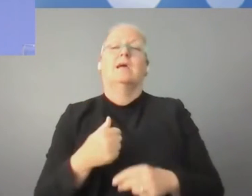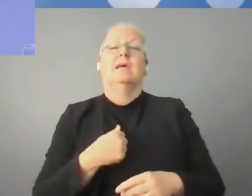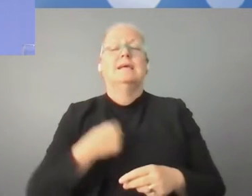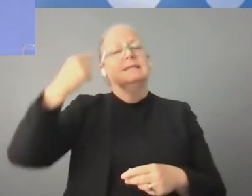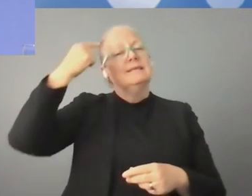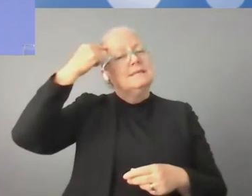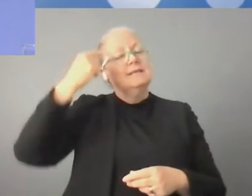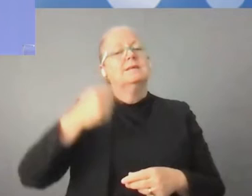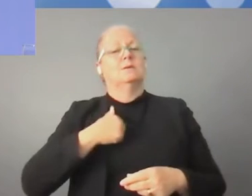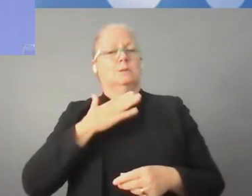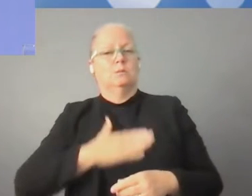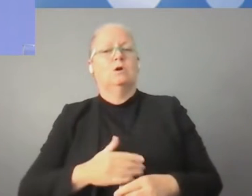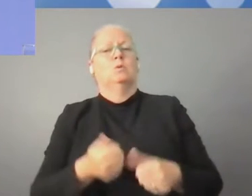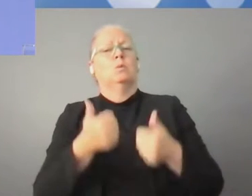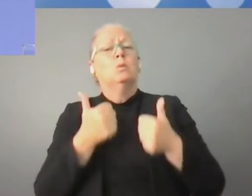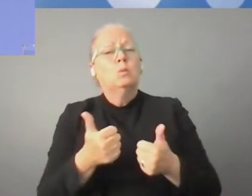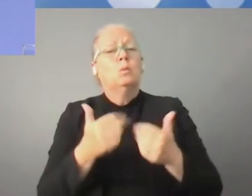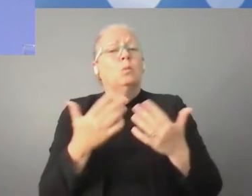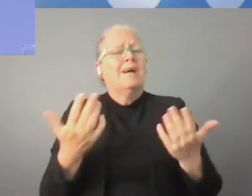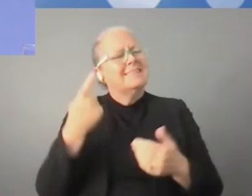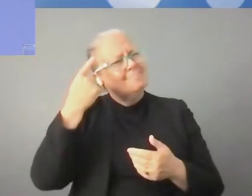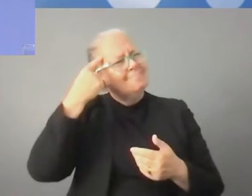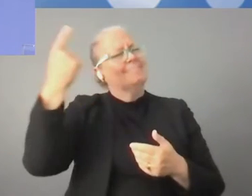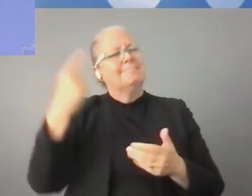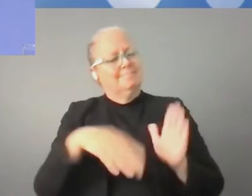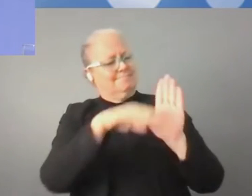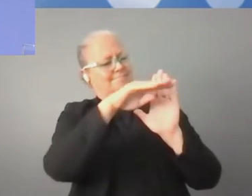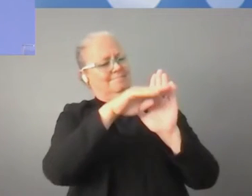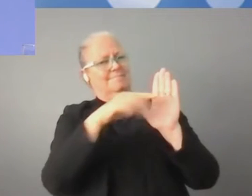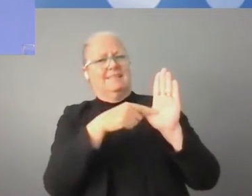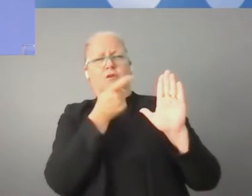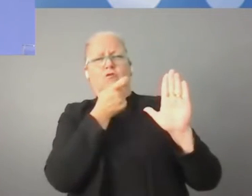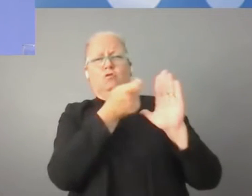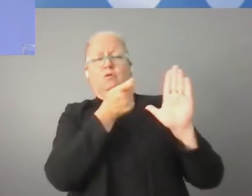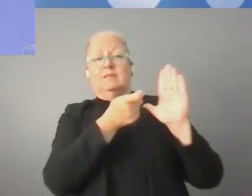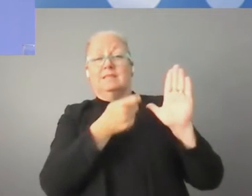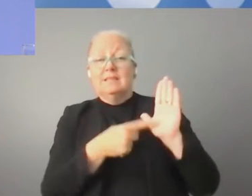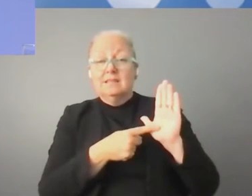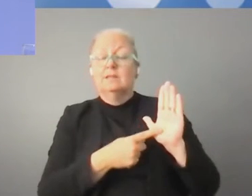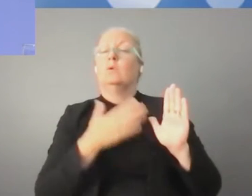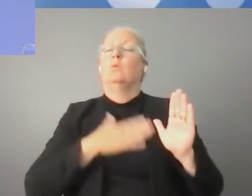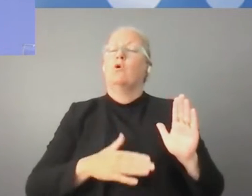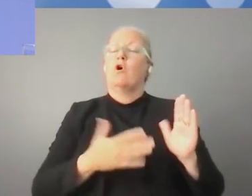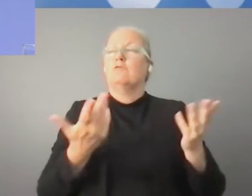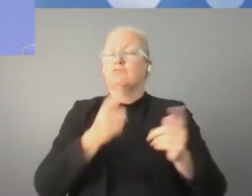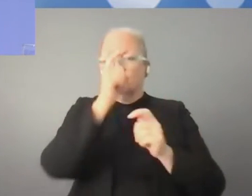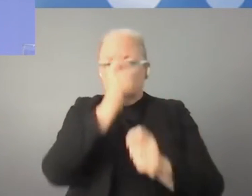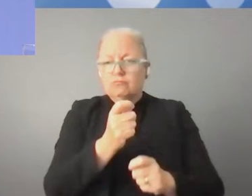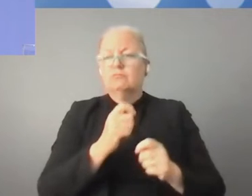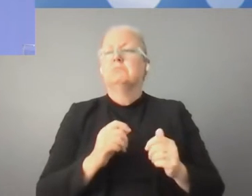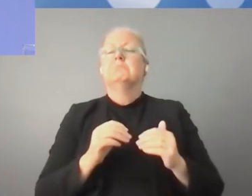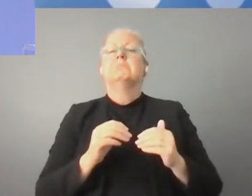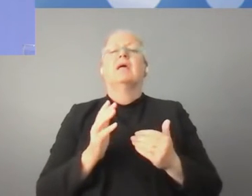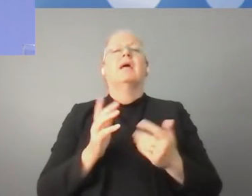regulations that will respect neutral and open internet.